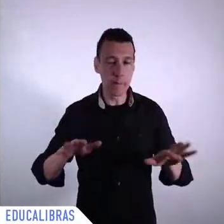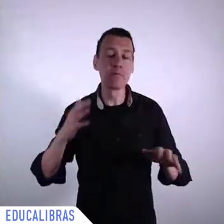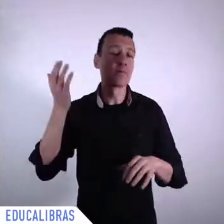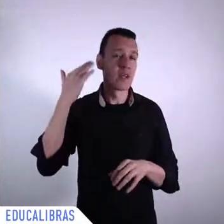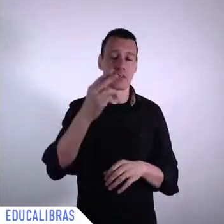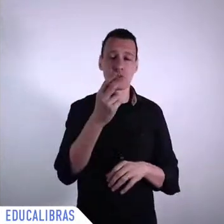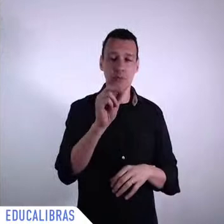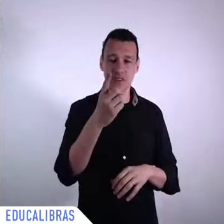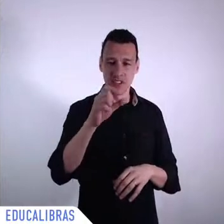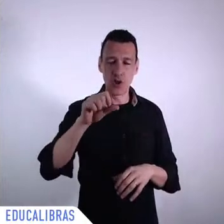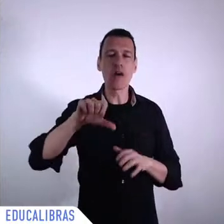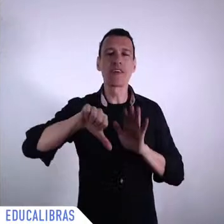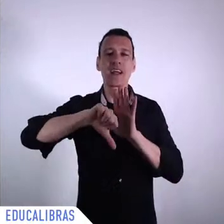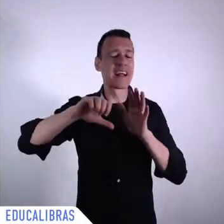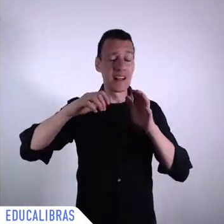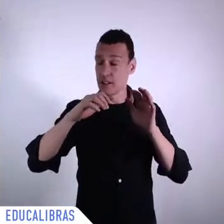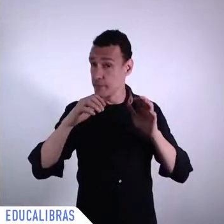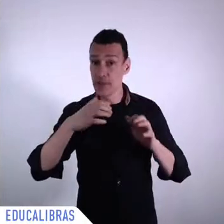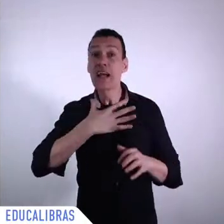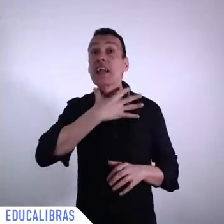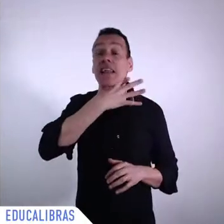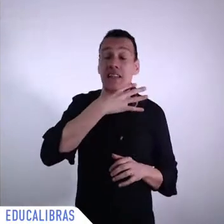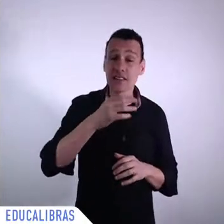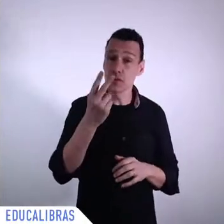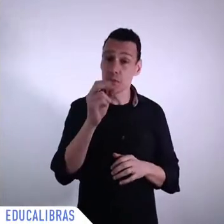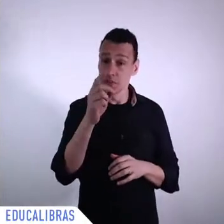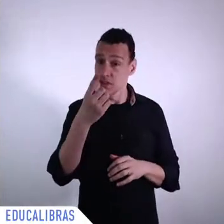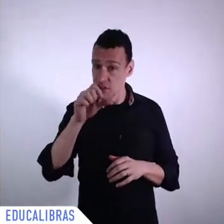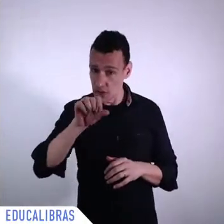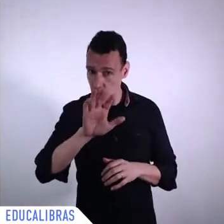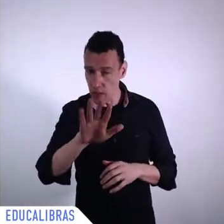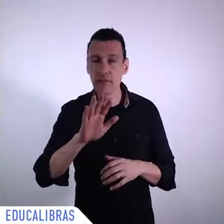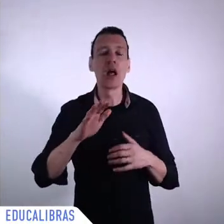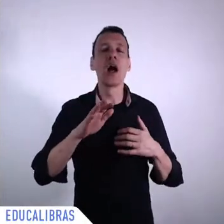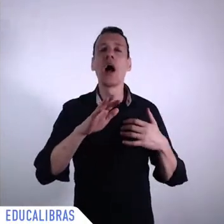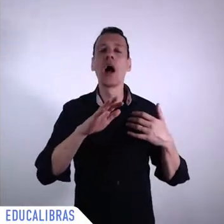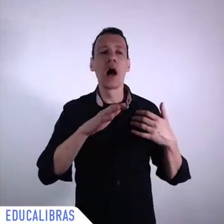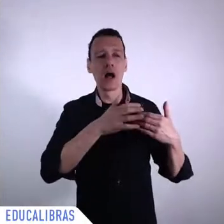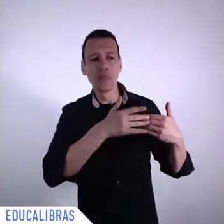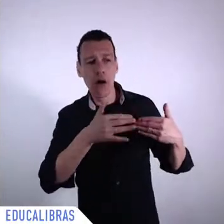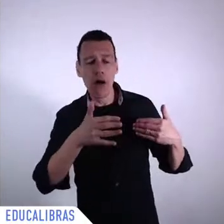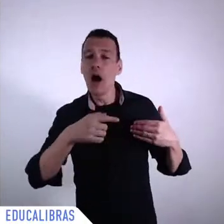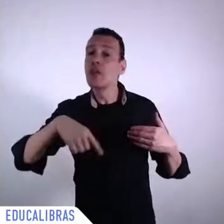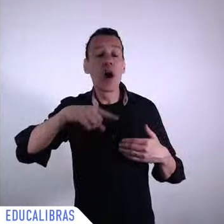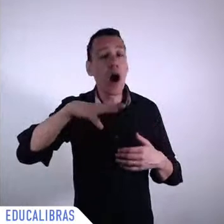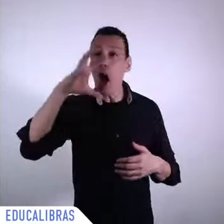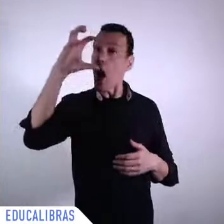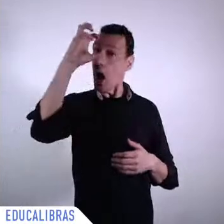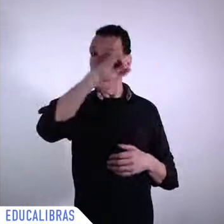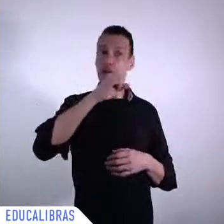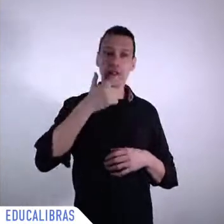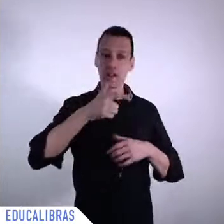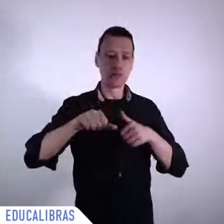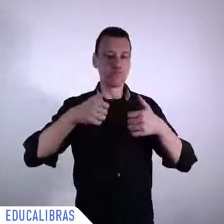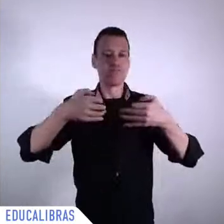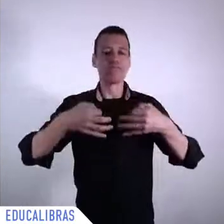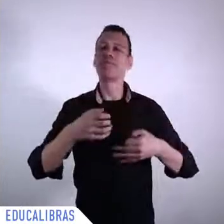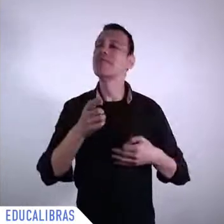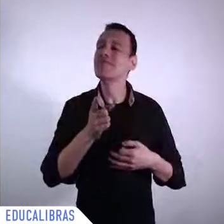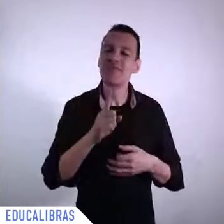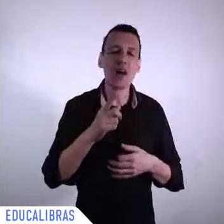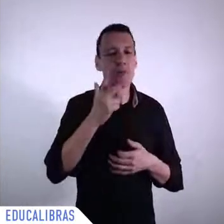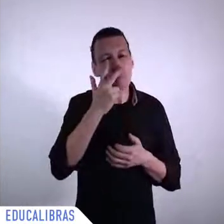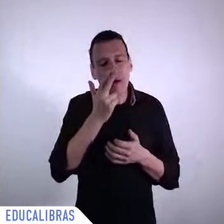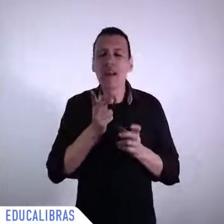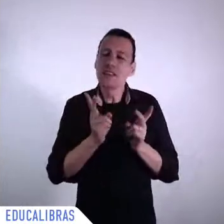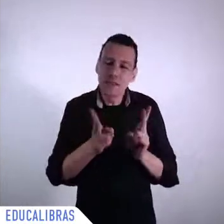I would like I would prefer to be probably kind of a realistic optimist because what struck